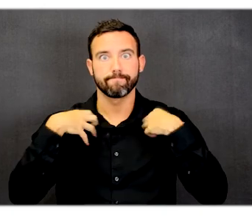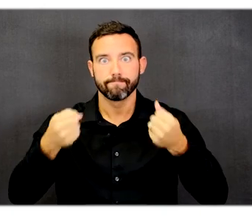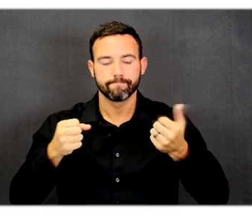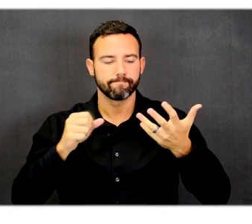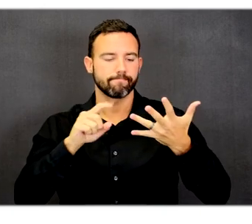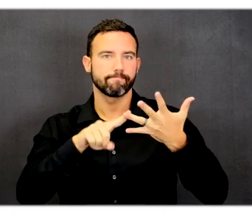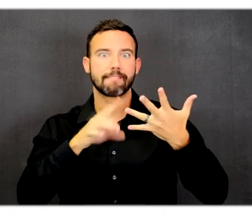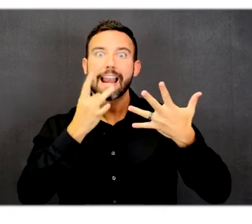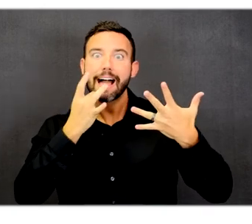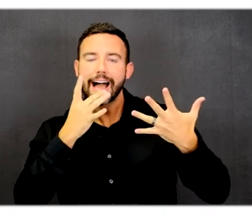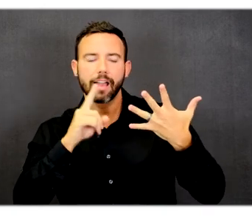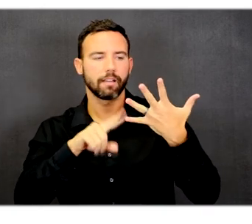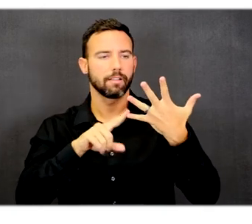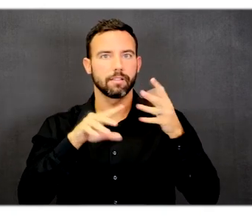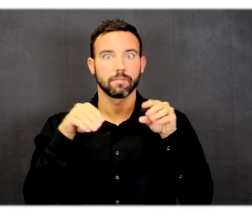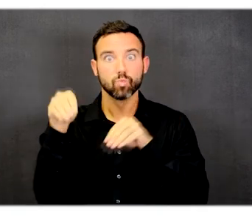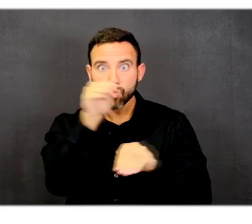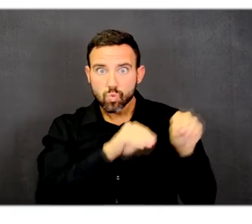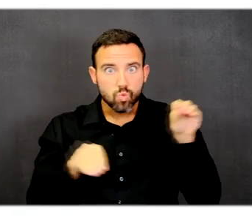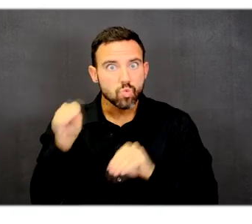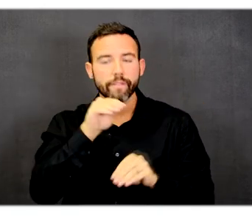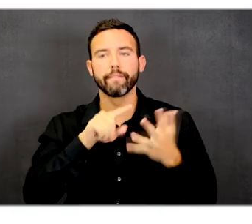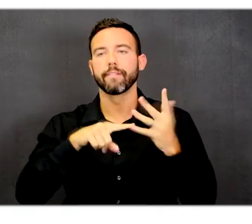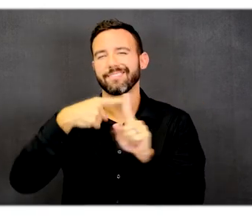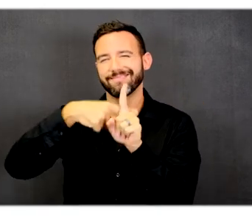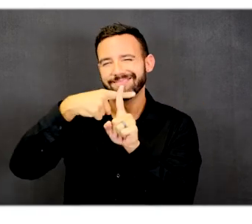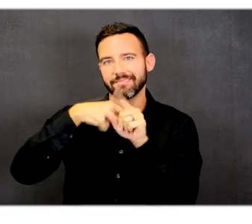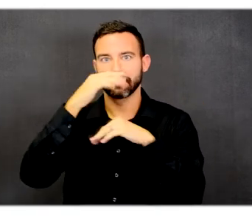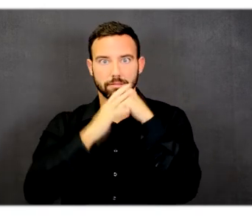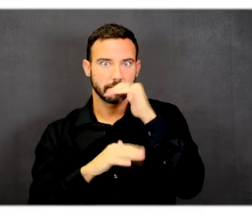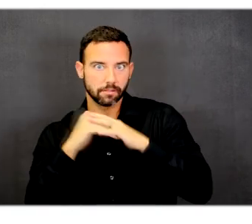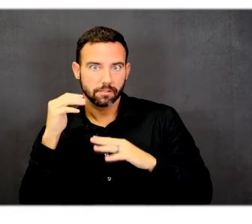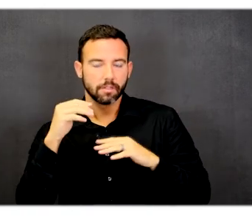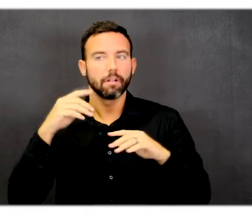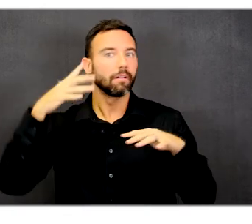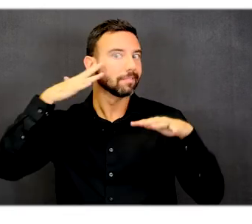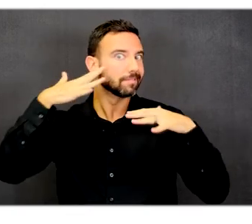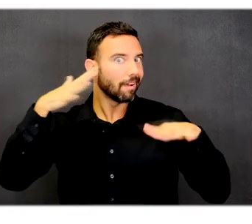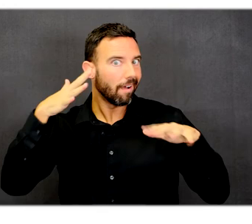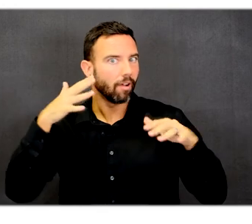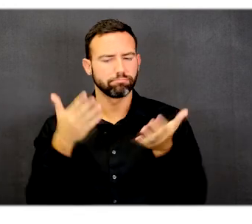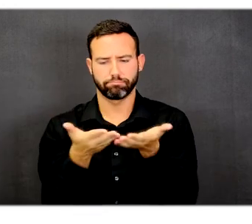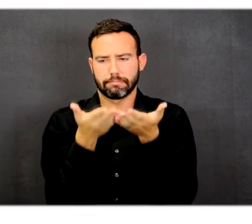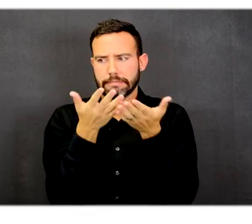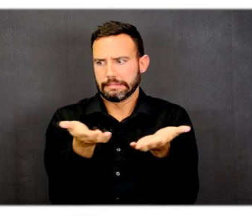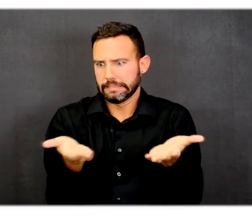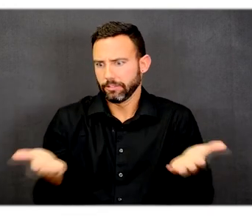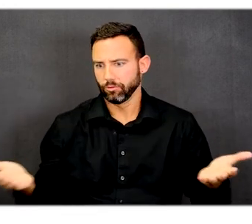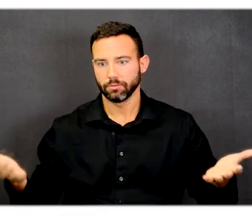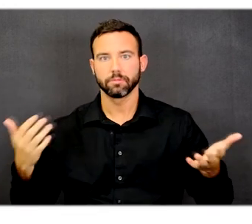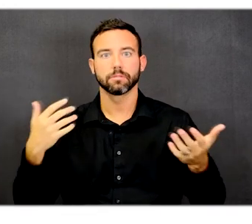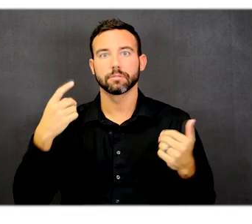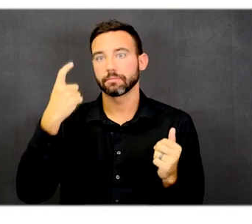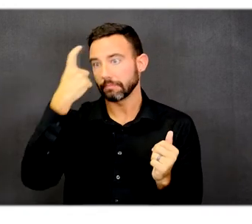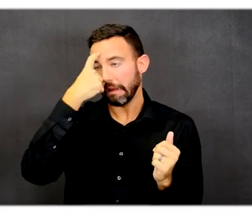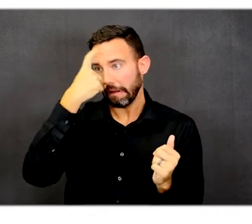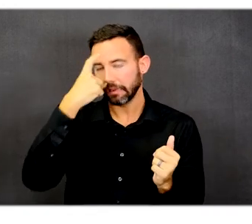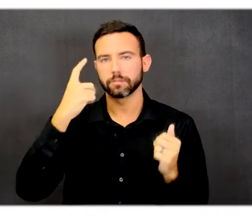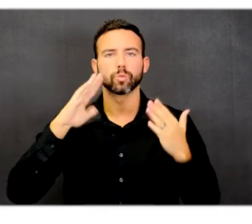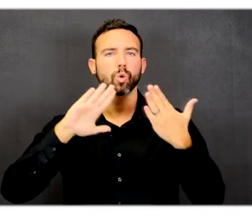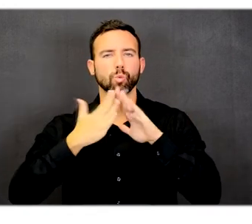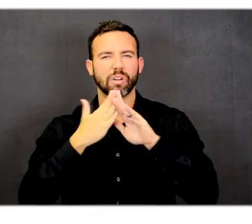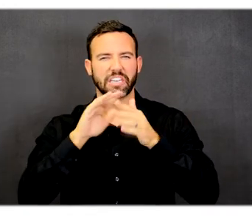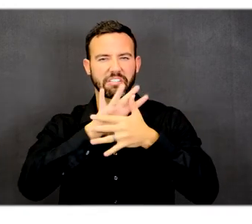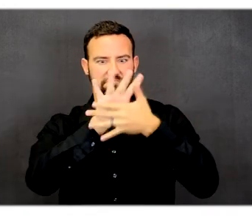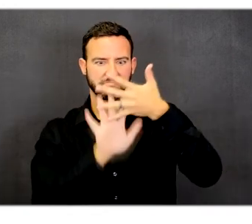light, movement, thermal comfort, sound, materials, mind, and community